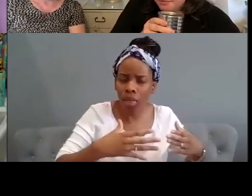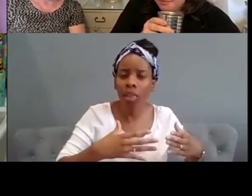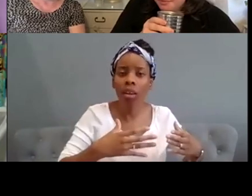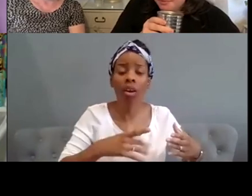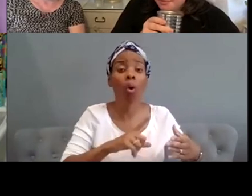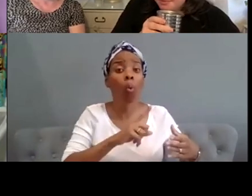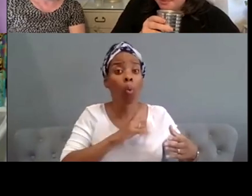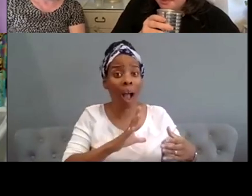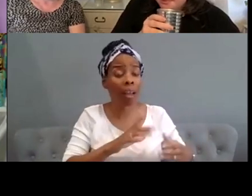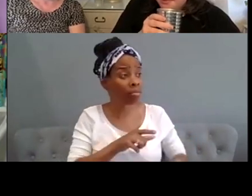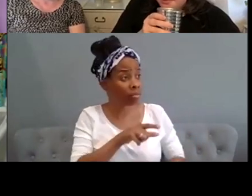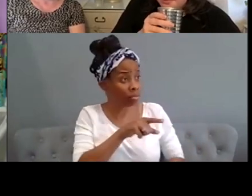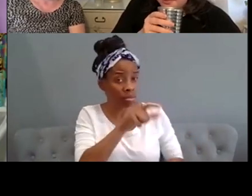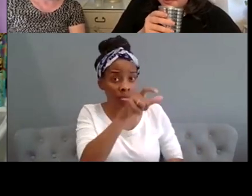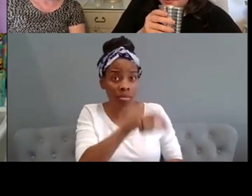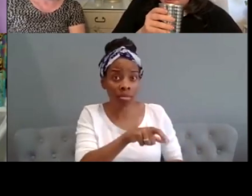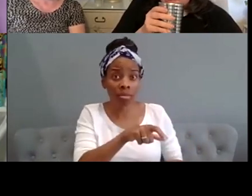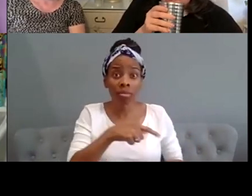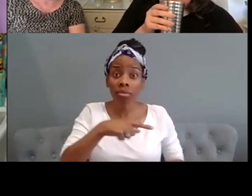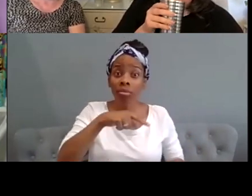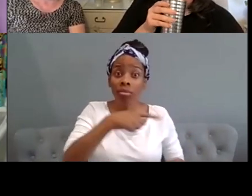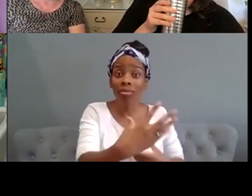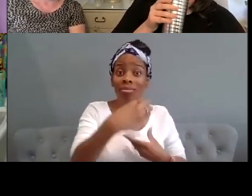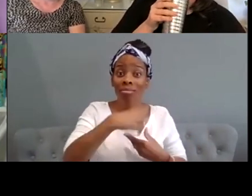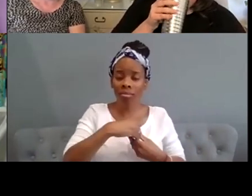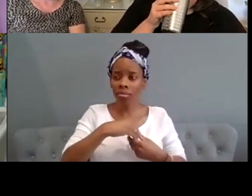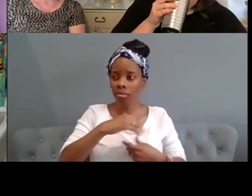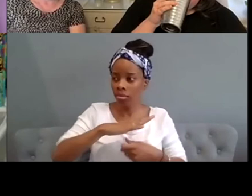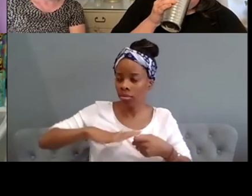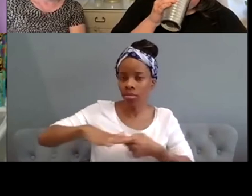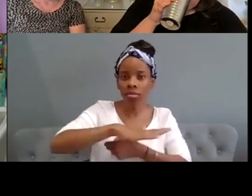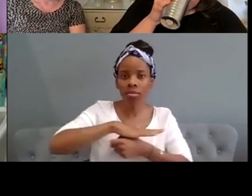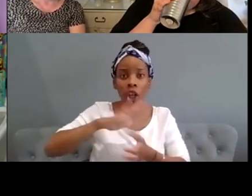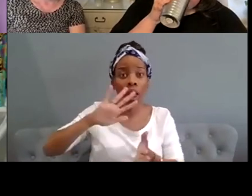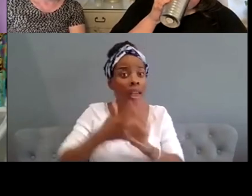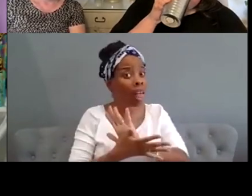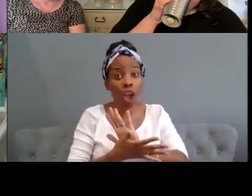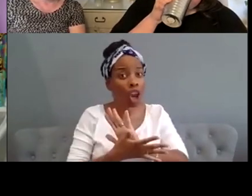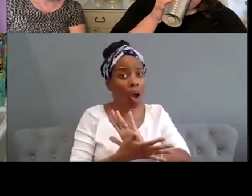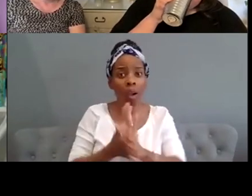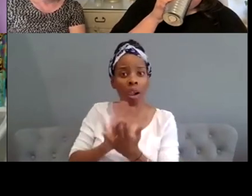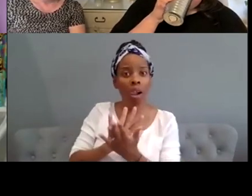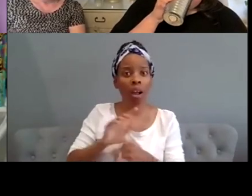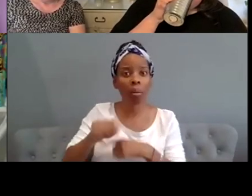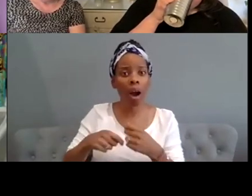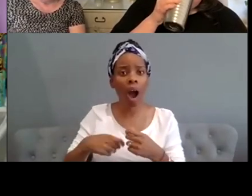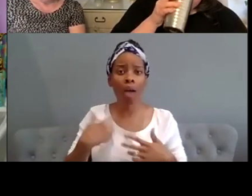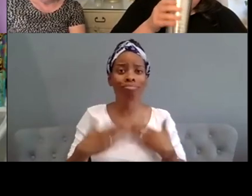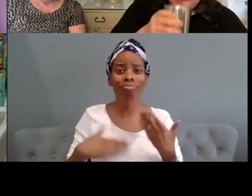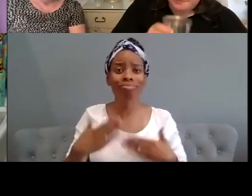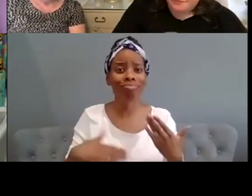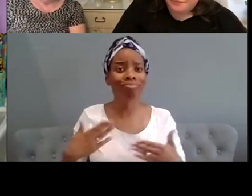we can kind of reverse that power dynamic and that happens like all the time actually in in the studio practice